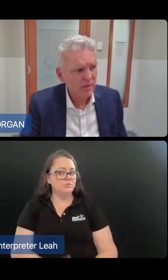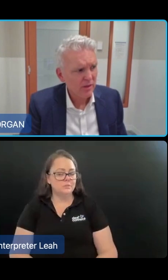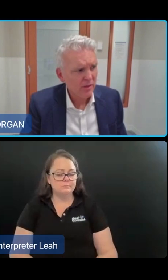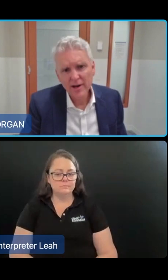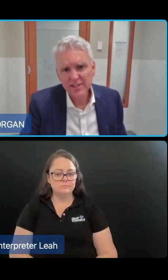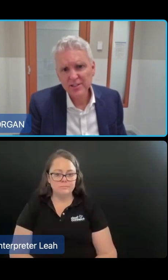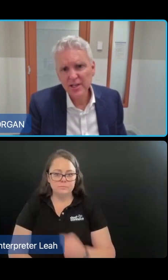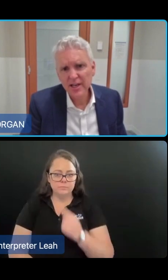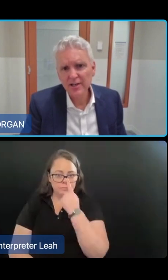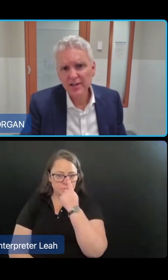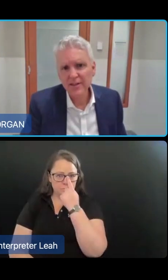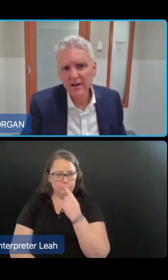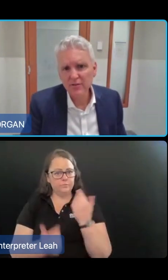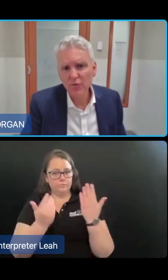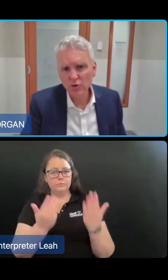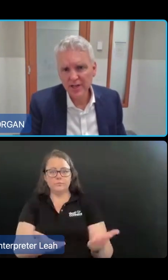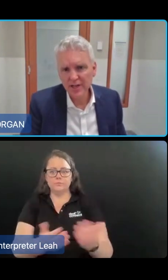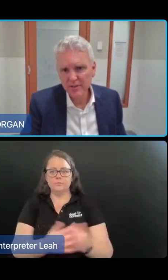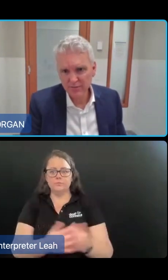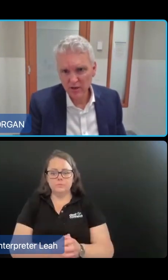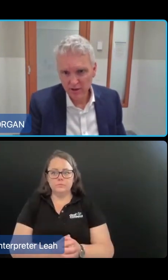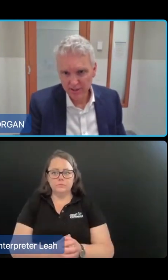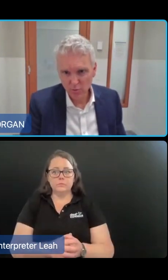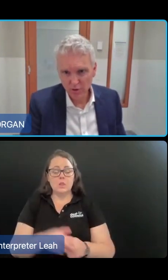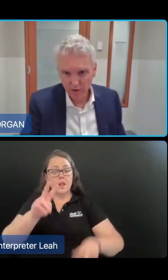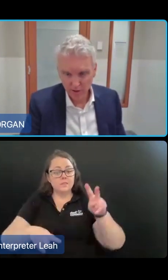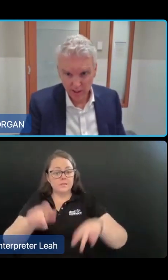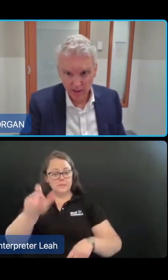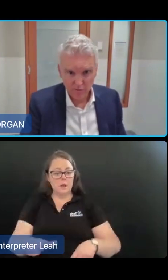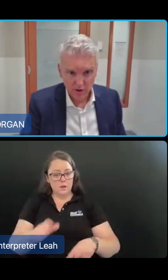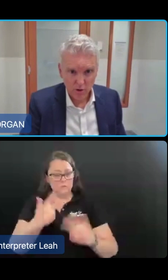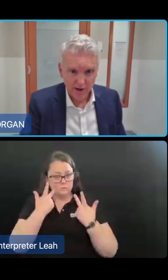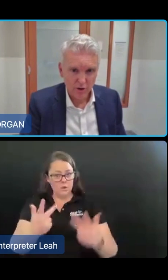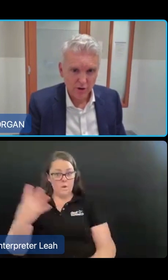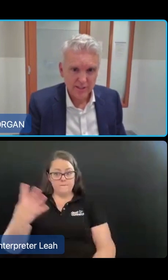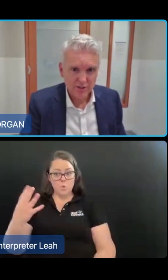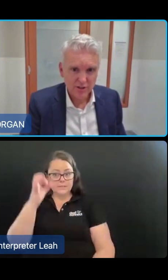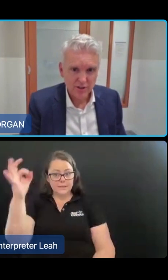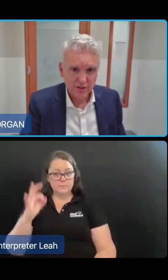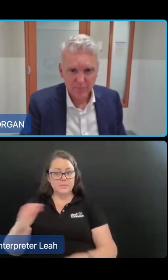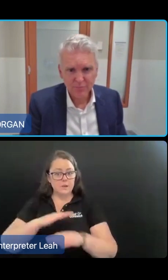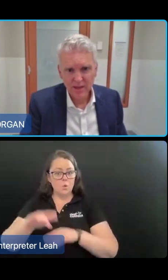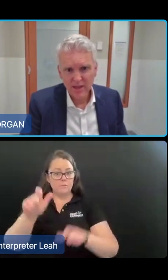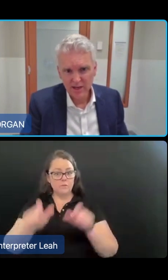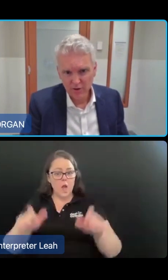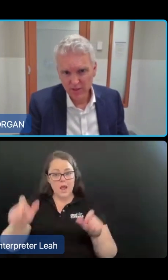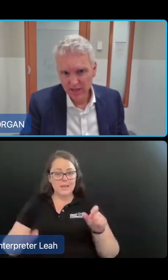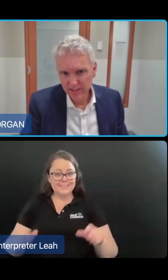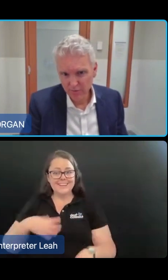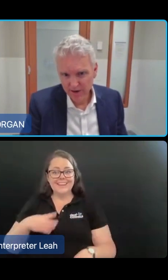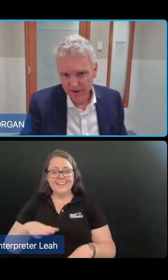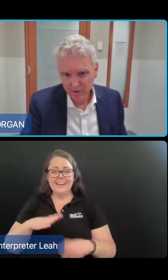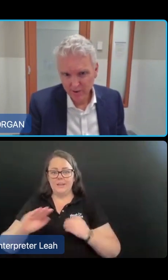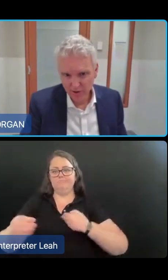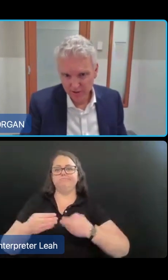On this one, assessors indicated that 14% of clients would only require non-ongoing services. And of